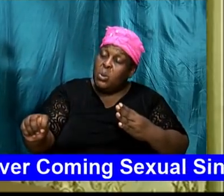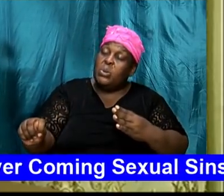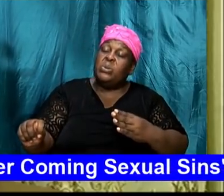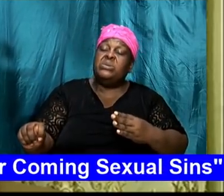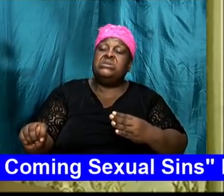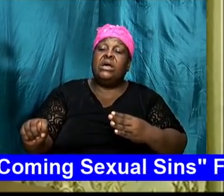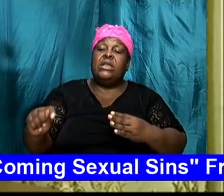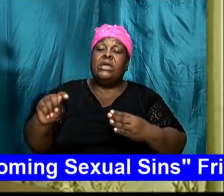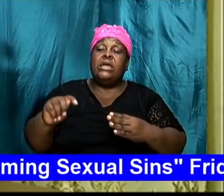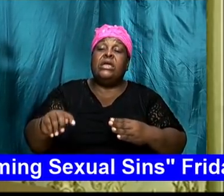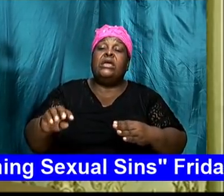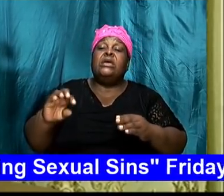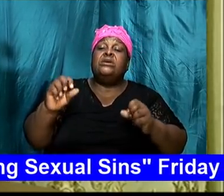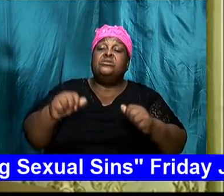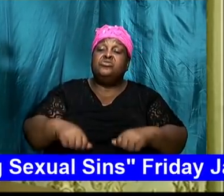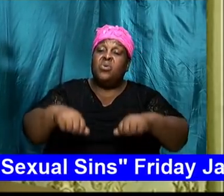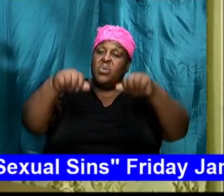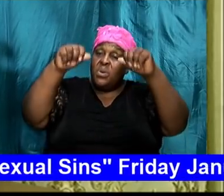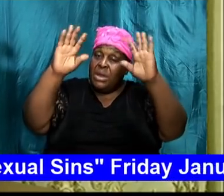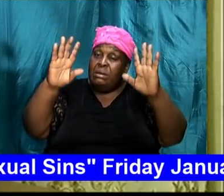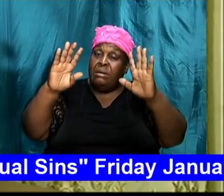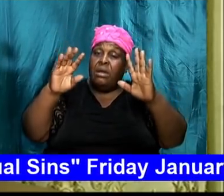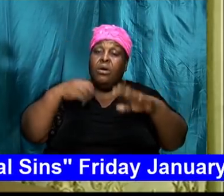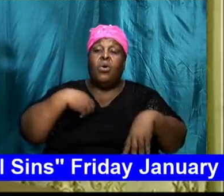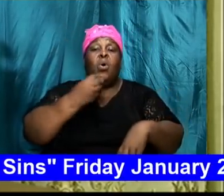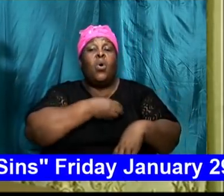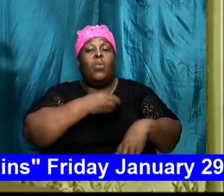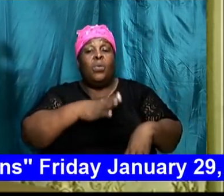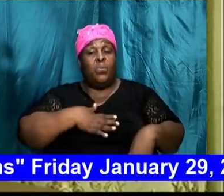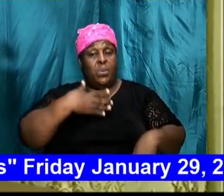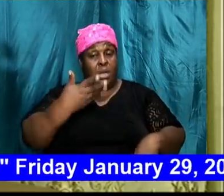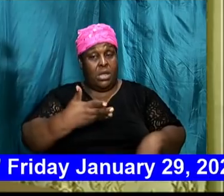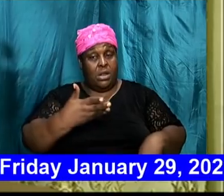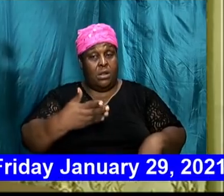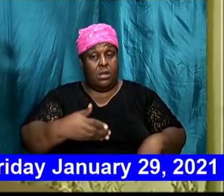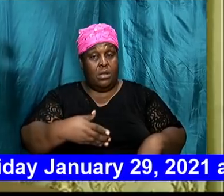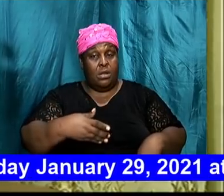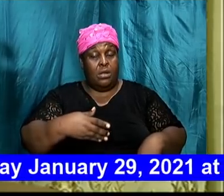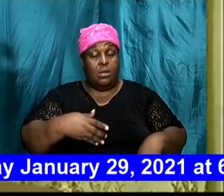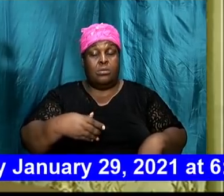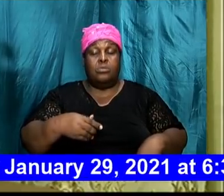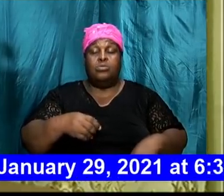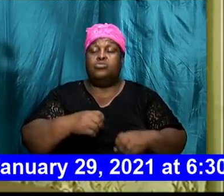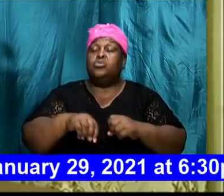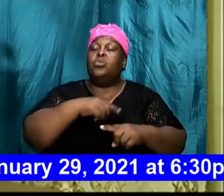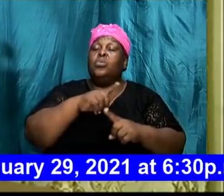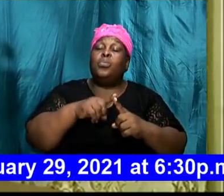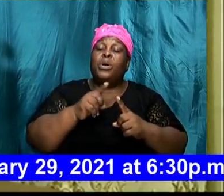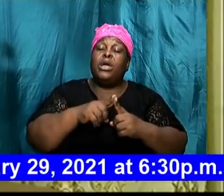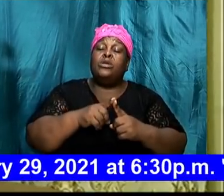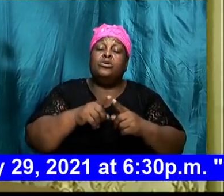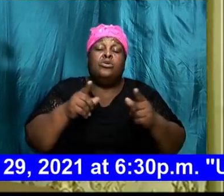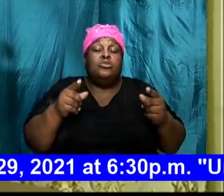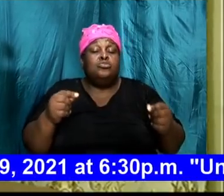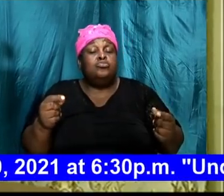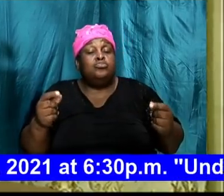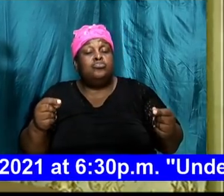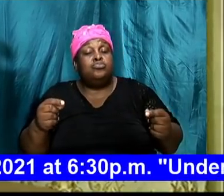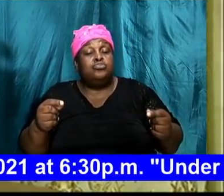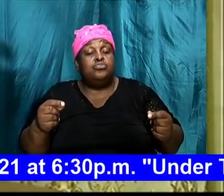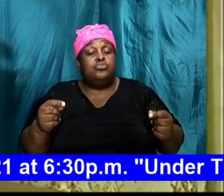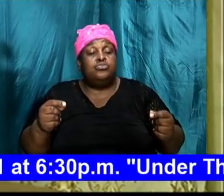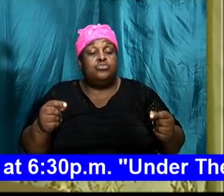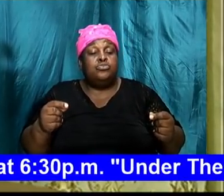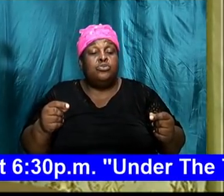be totally given over to him so when we operate when we do we